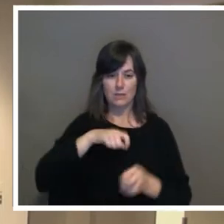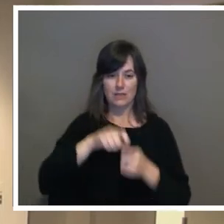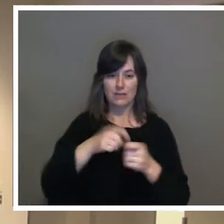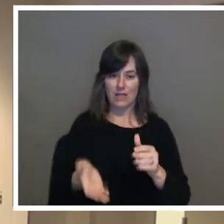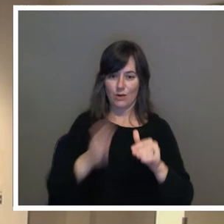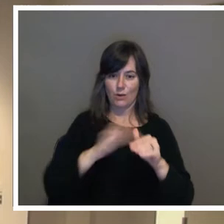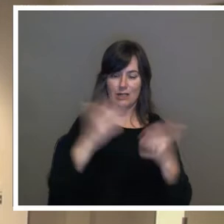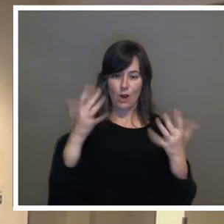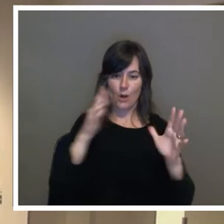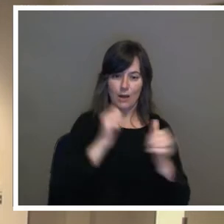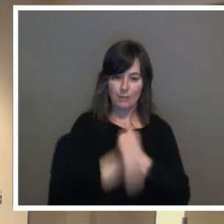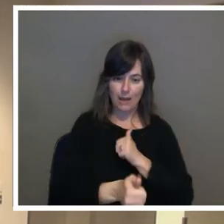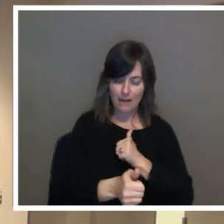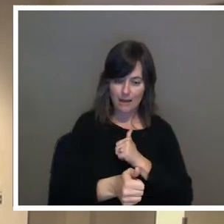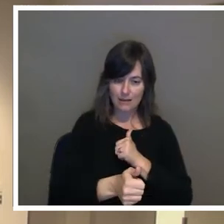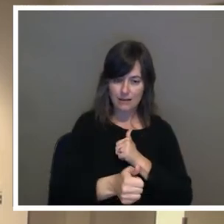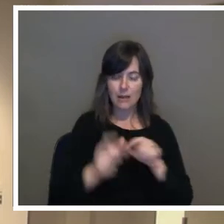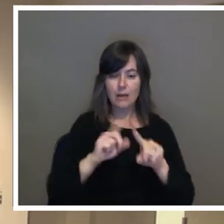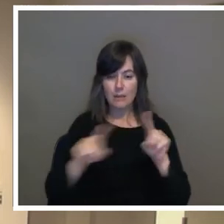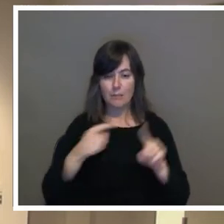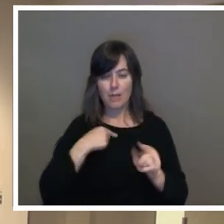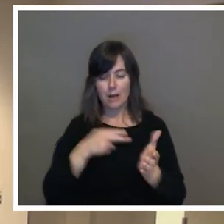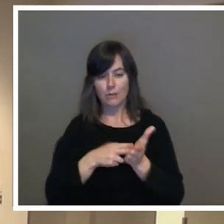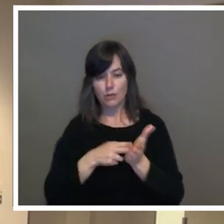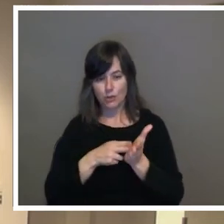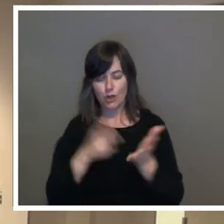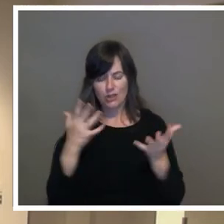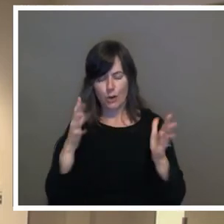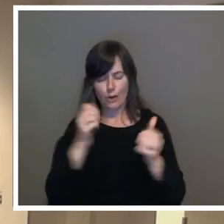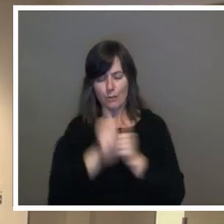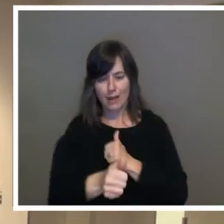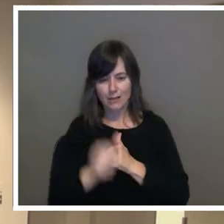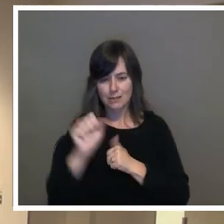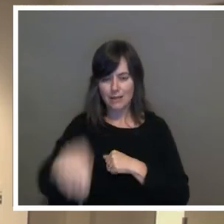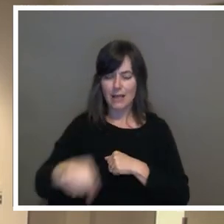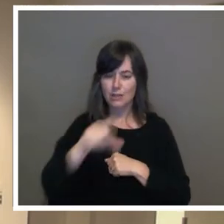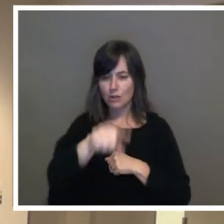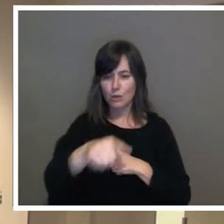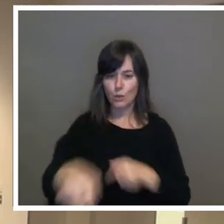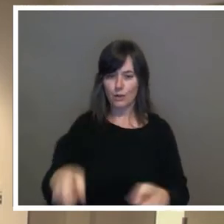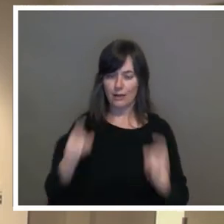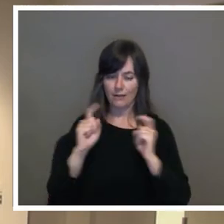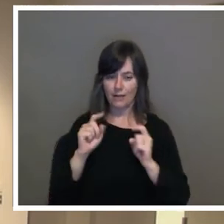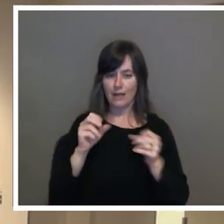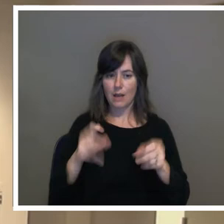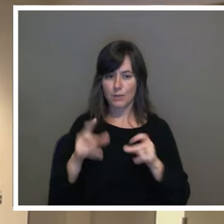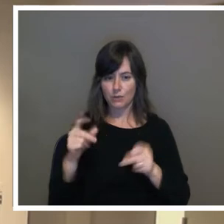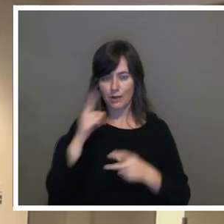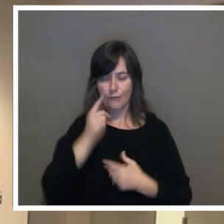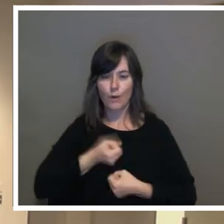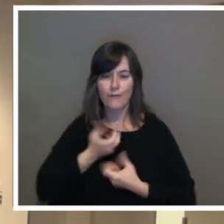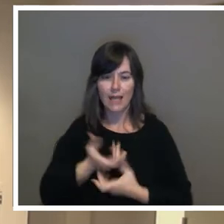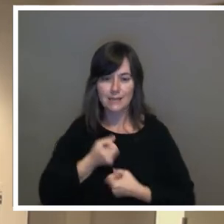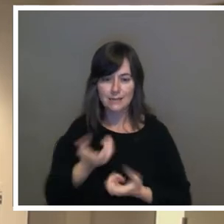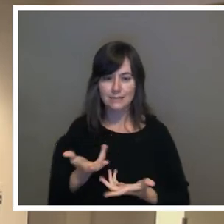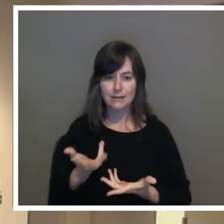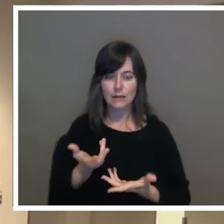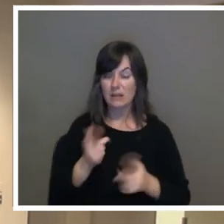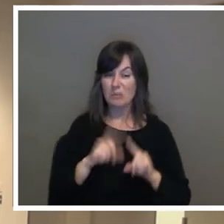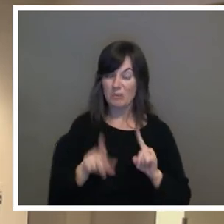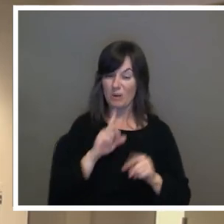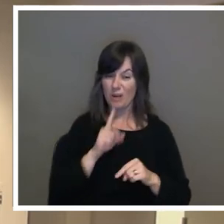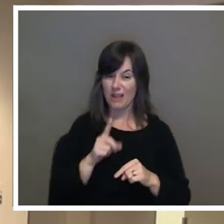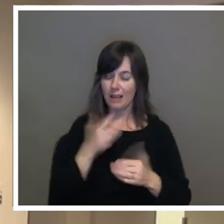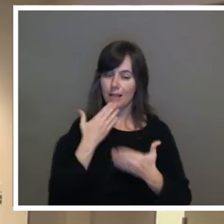passed. I'm sure it has already passed. You're just giving us the opportunity to vent. But you know what? Thank you for that